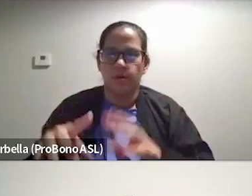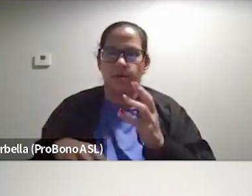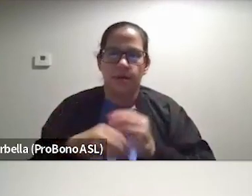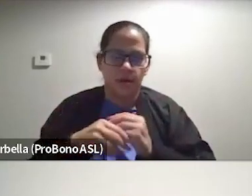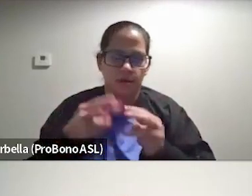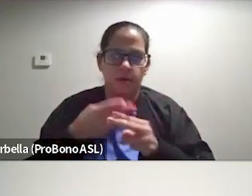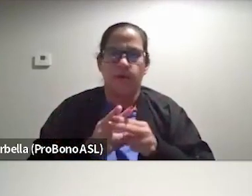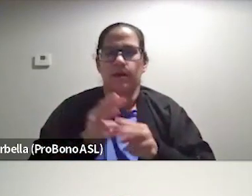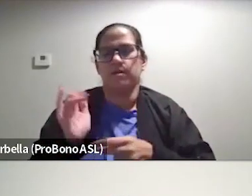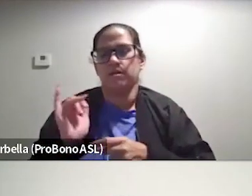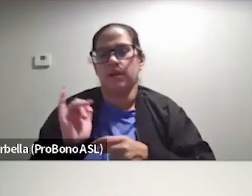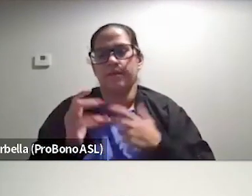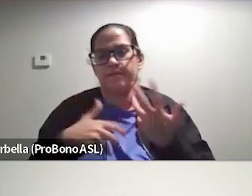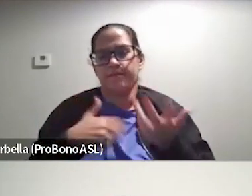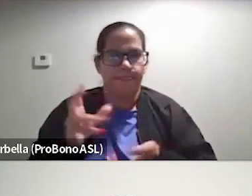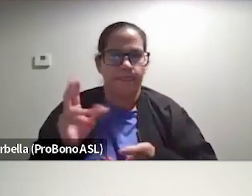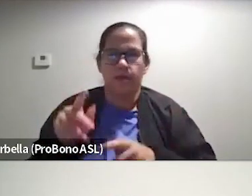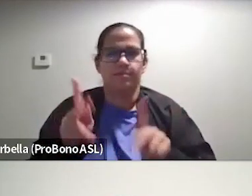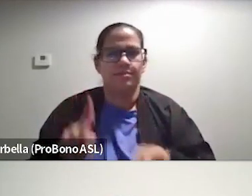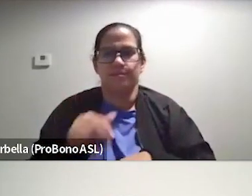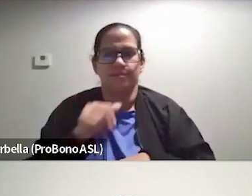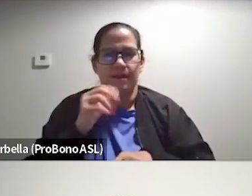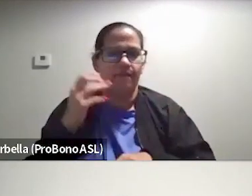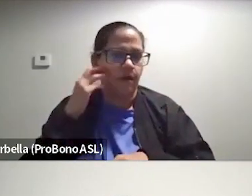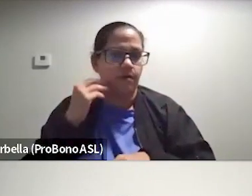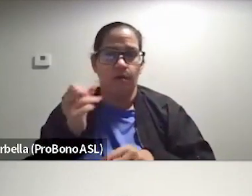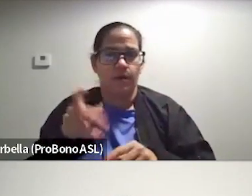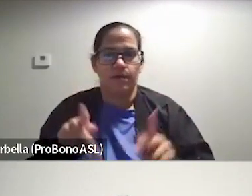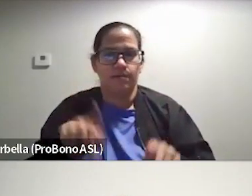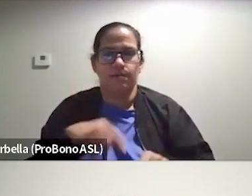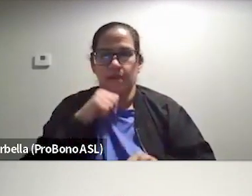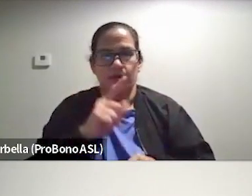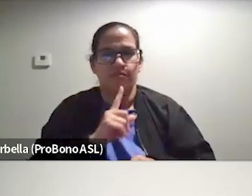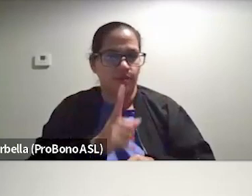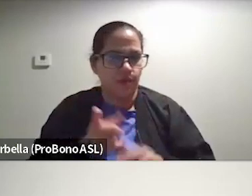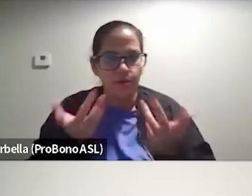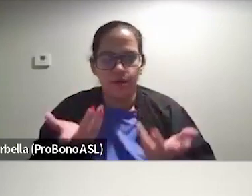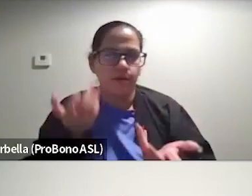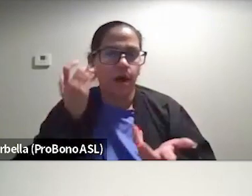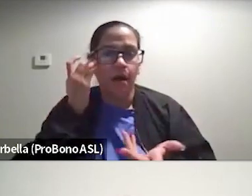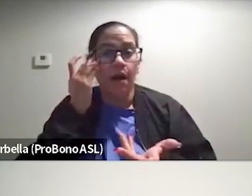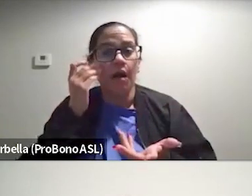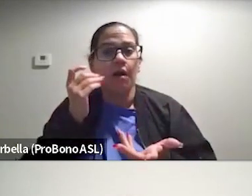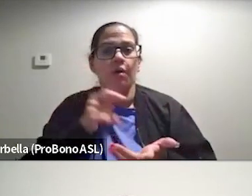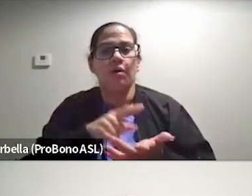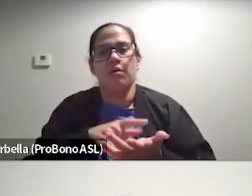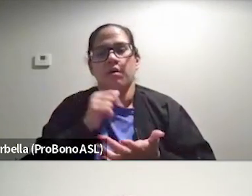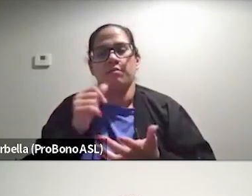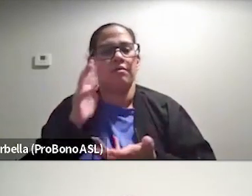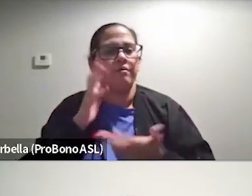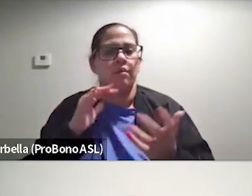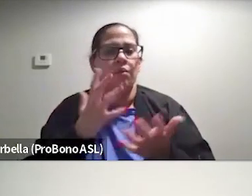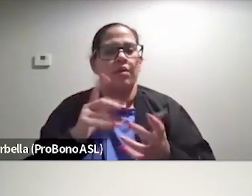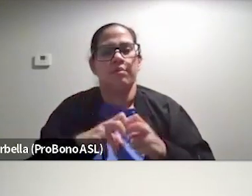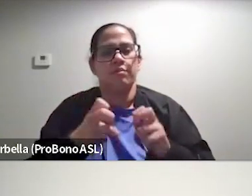onto it, it's just like a, no, this person isn't fat. Okay. This person ain't even real. Like what's the, I'm confused what the